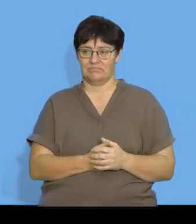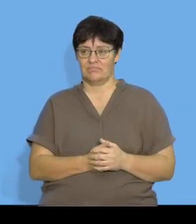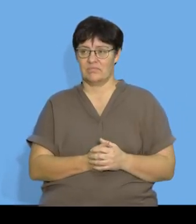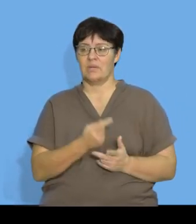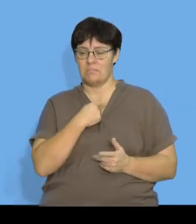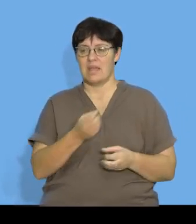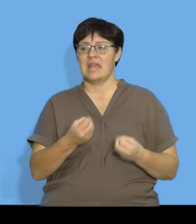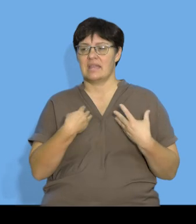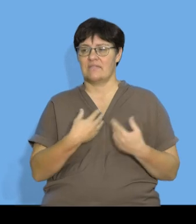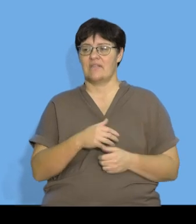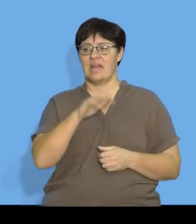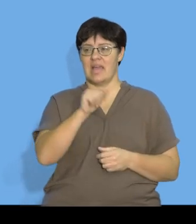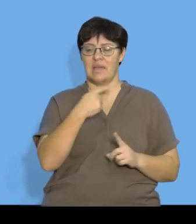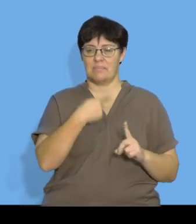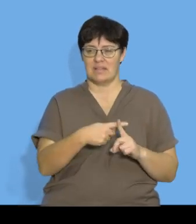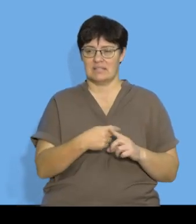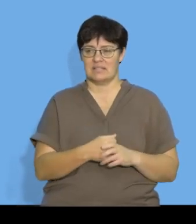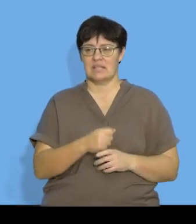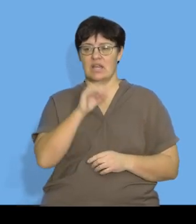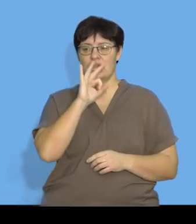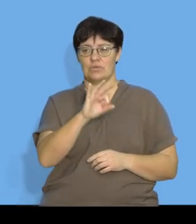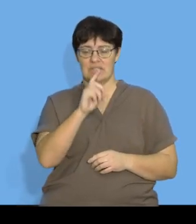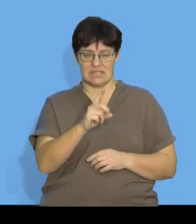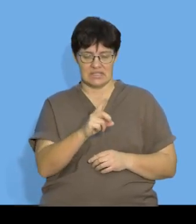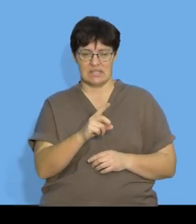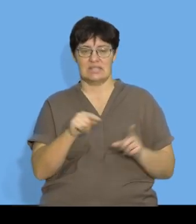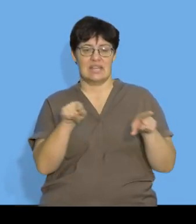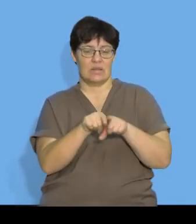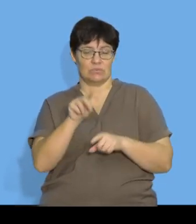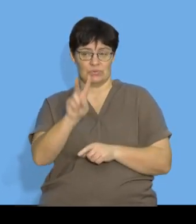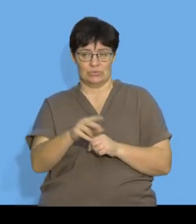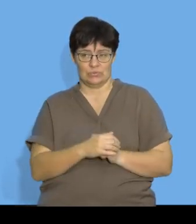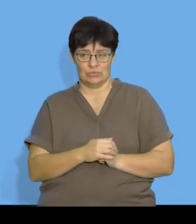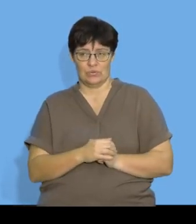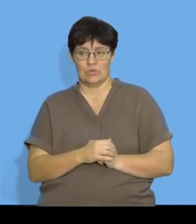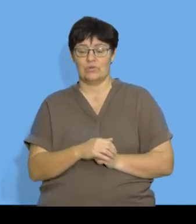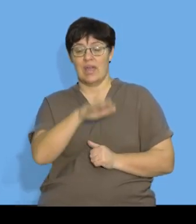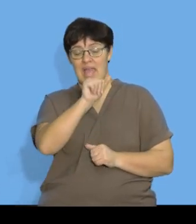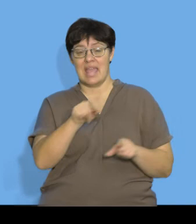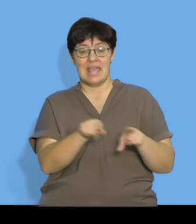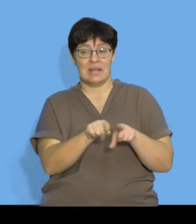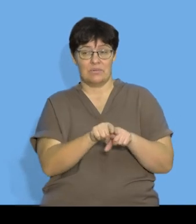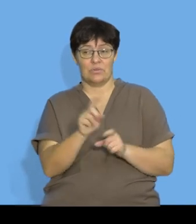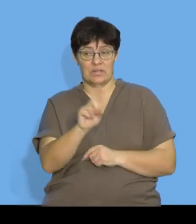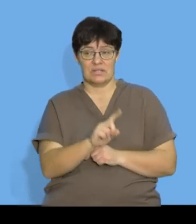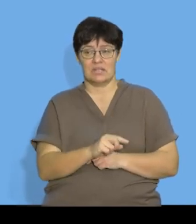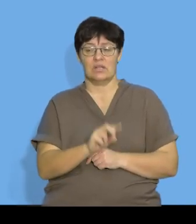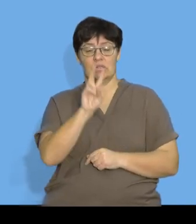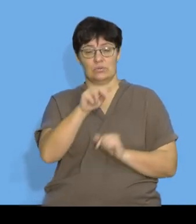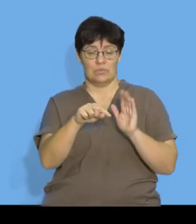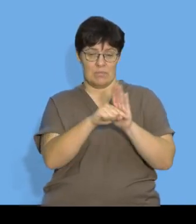give me a plus 3d is equal to 2 so a will be equal to 2 minus